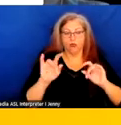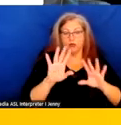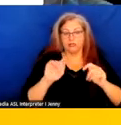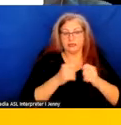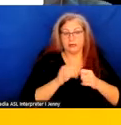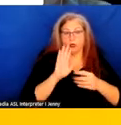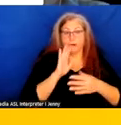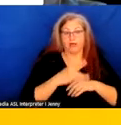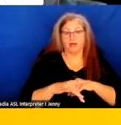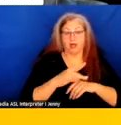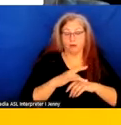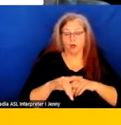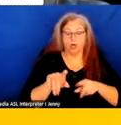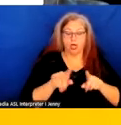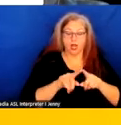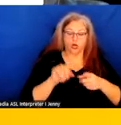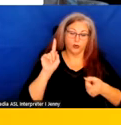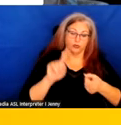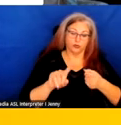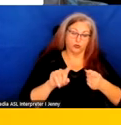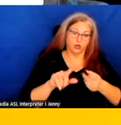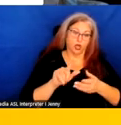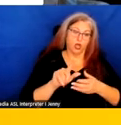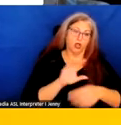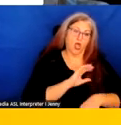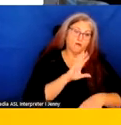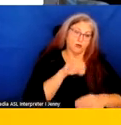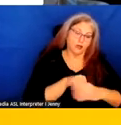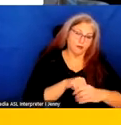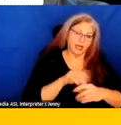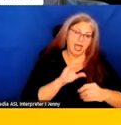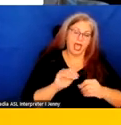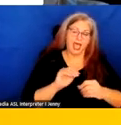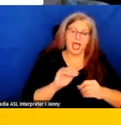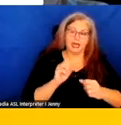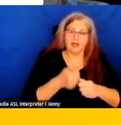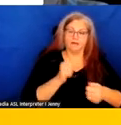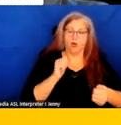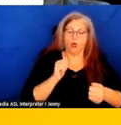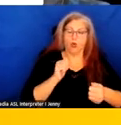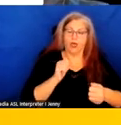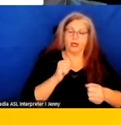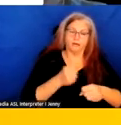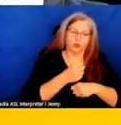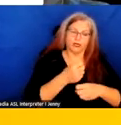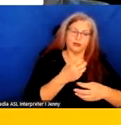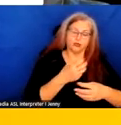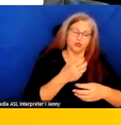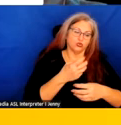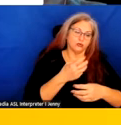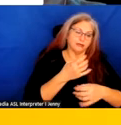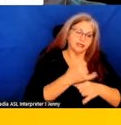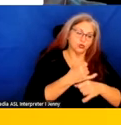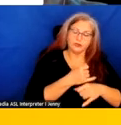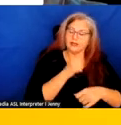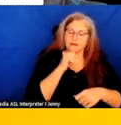available, in addition to reducing law enforcement contact, it can also reduce unnecessary institutionalization. There's other services